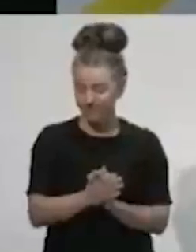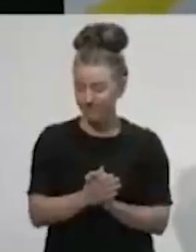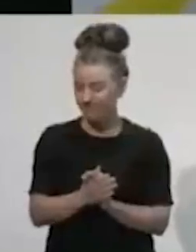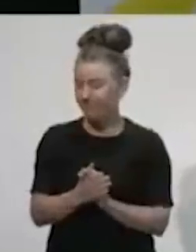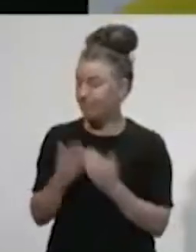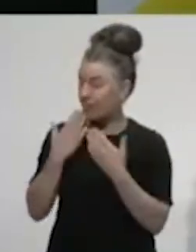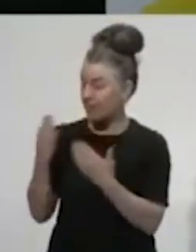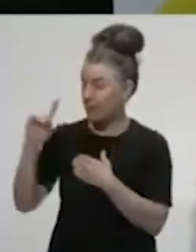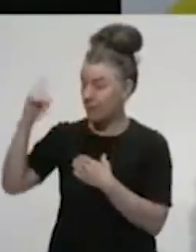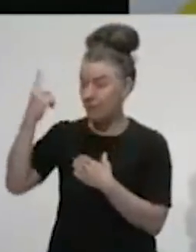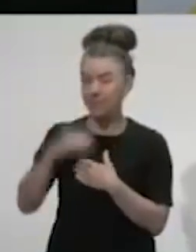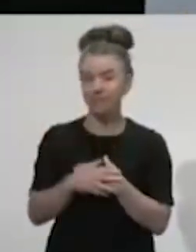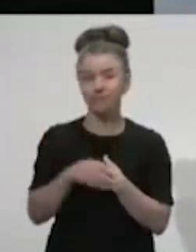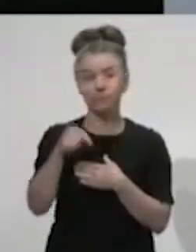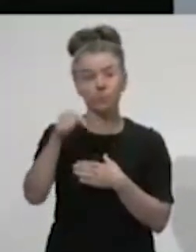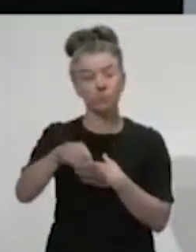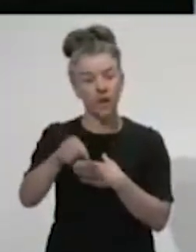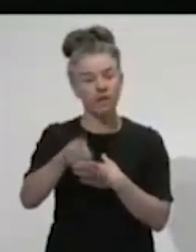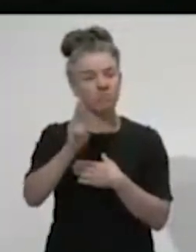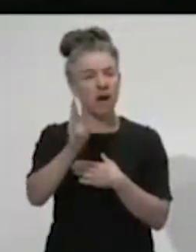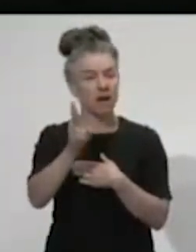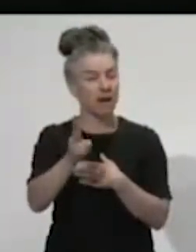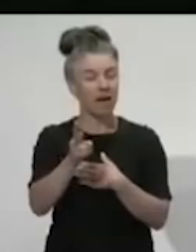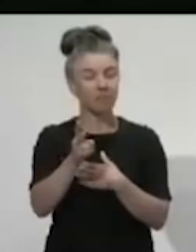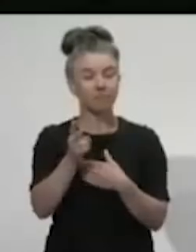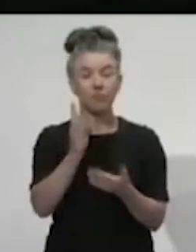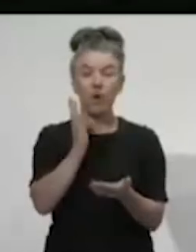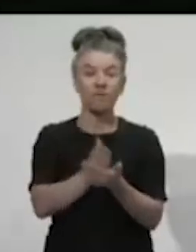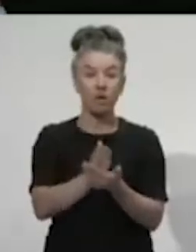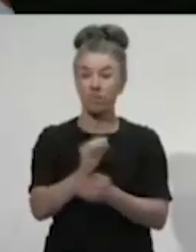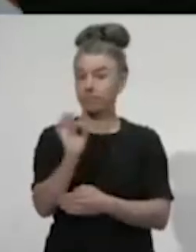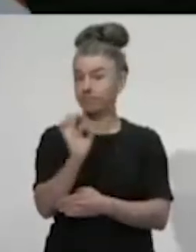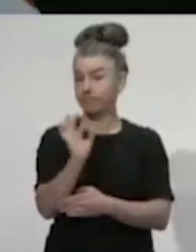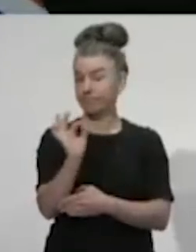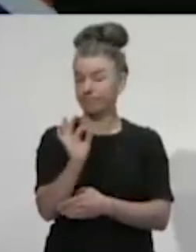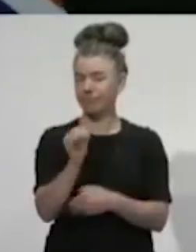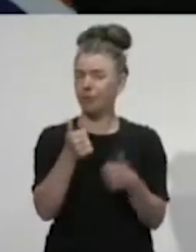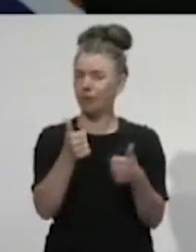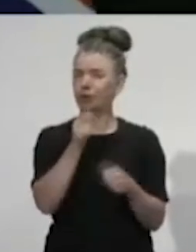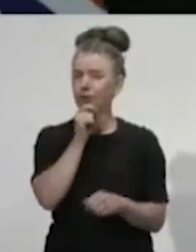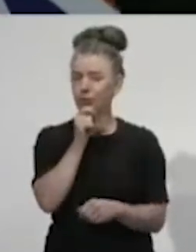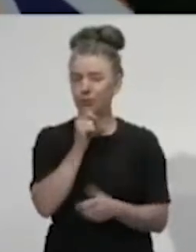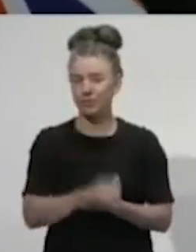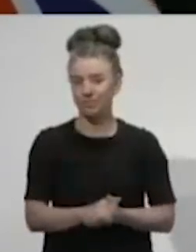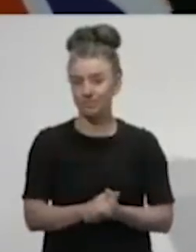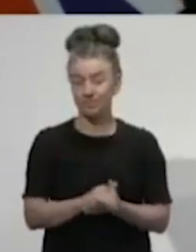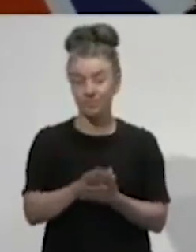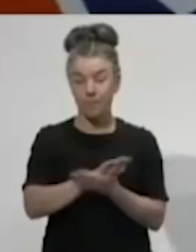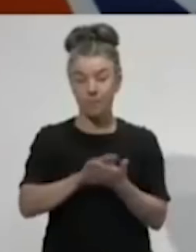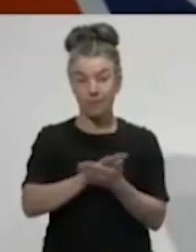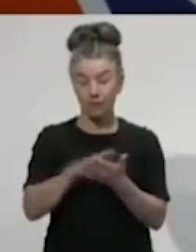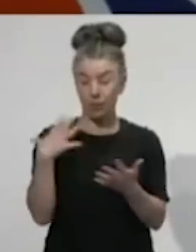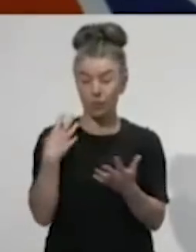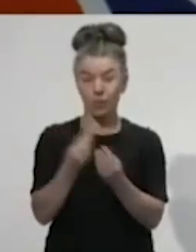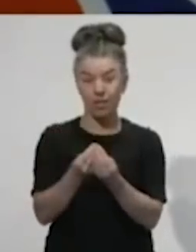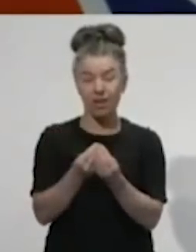Again today we're reporting no new cases of COVID-19. This encouraging news means that New Zealand's combined total of